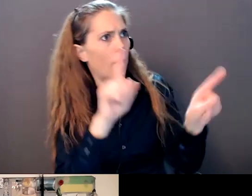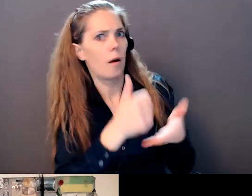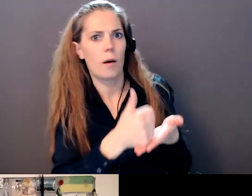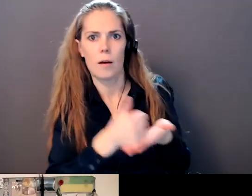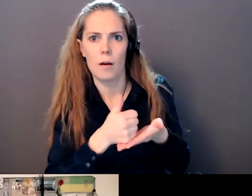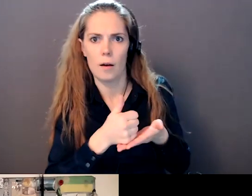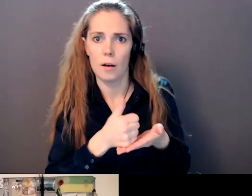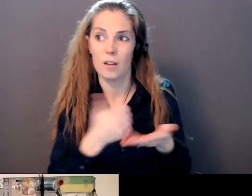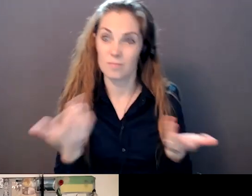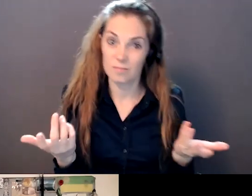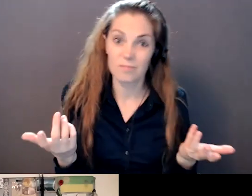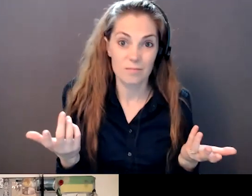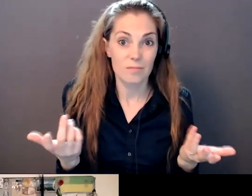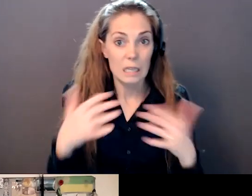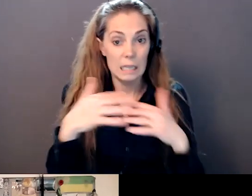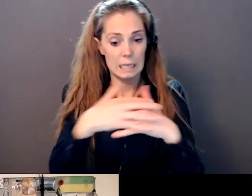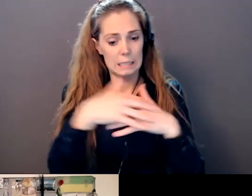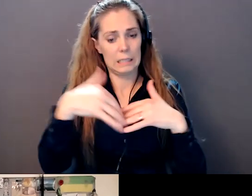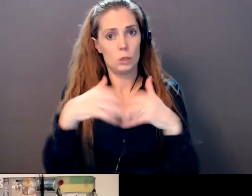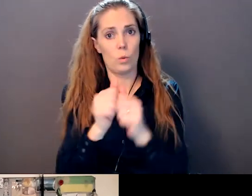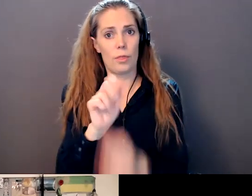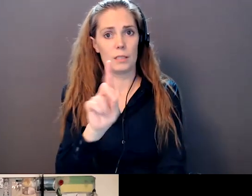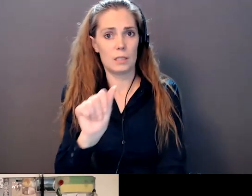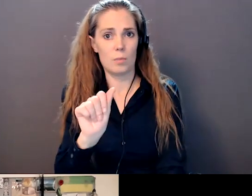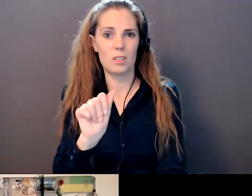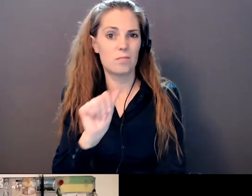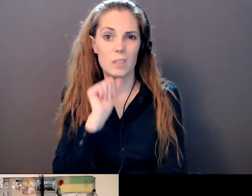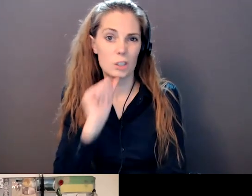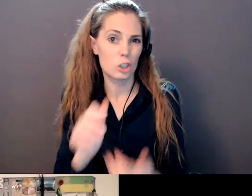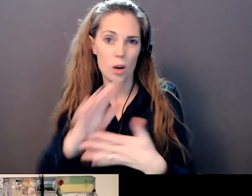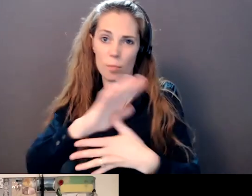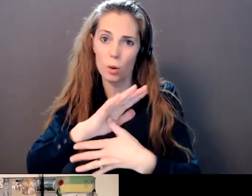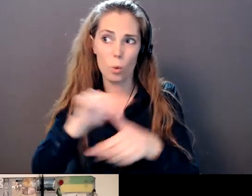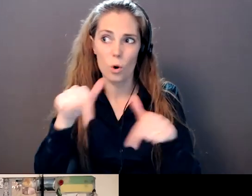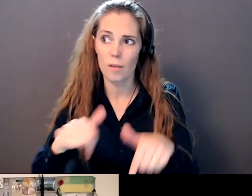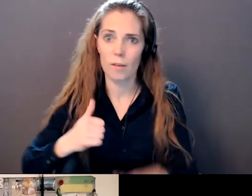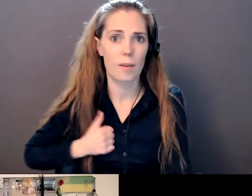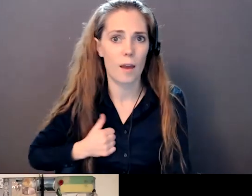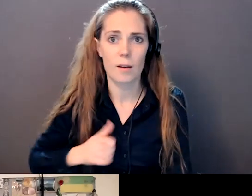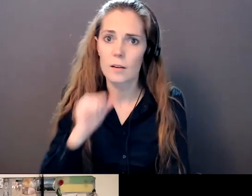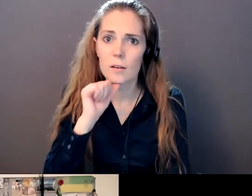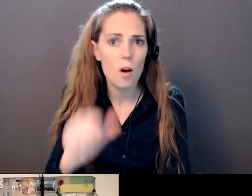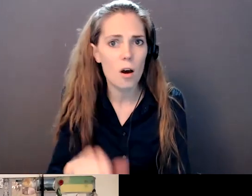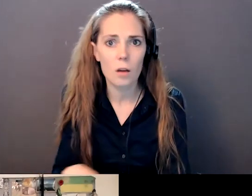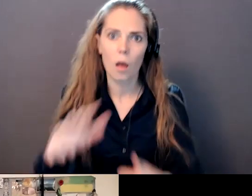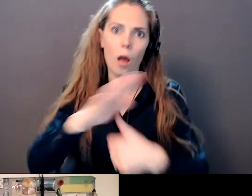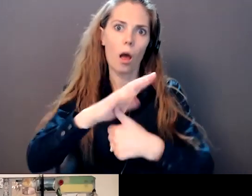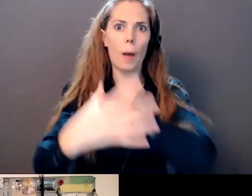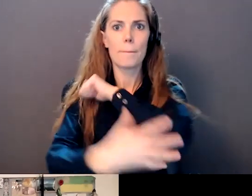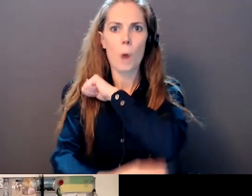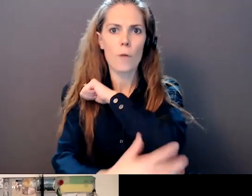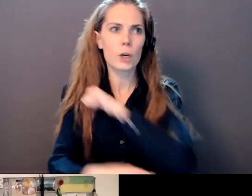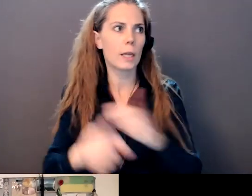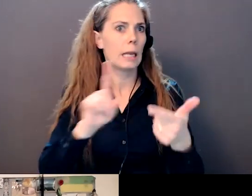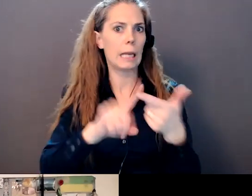communities and largely because there's so many other priorities that haven't been addressed. So if we talk about the poverty, we talk about inaccessibility, we